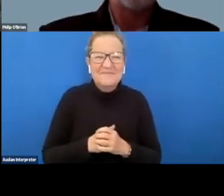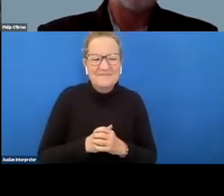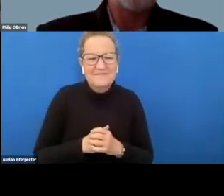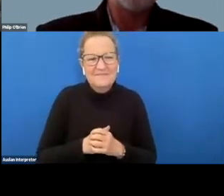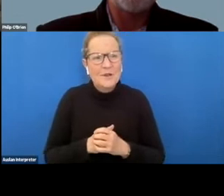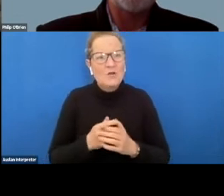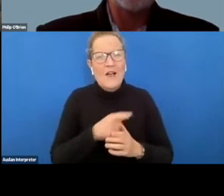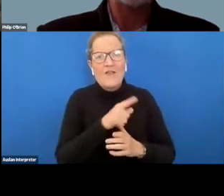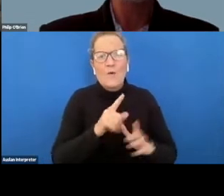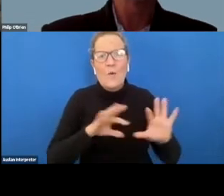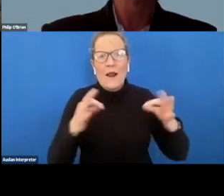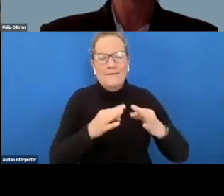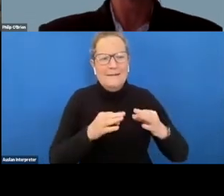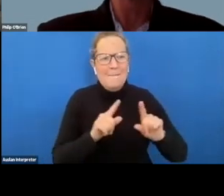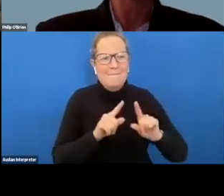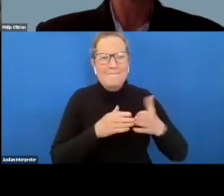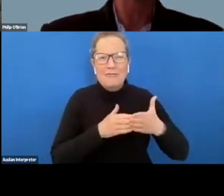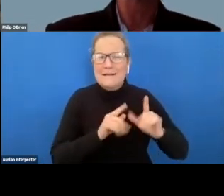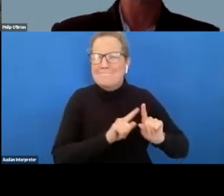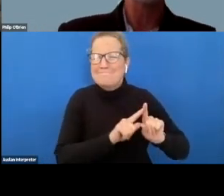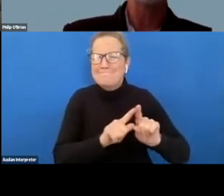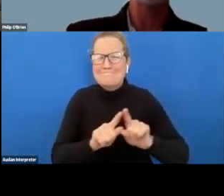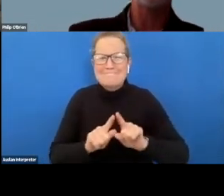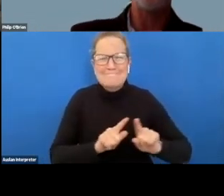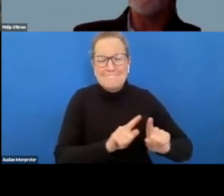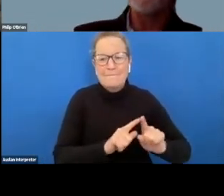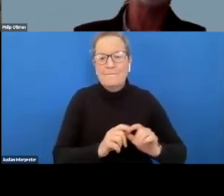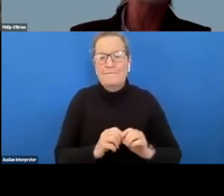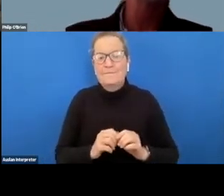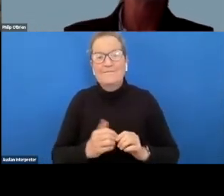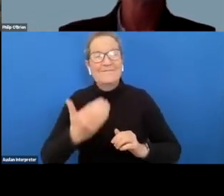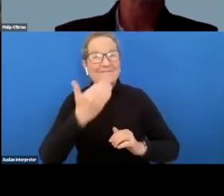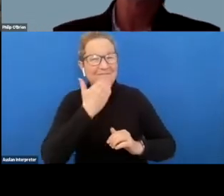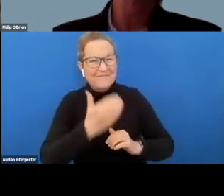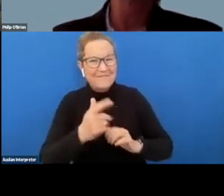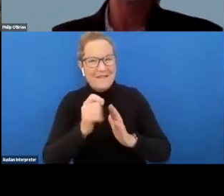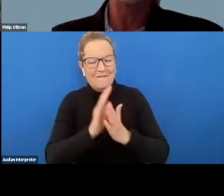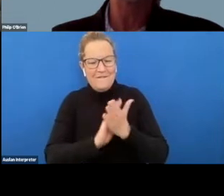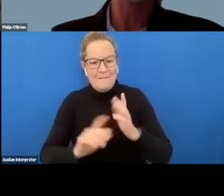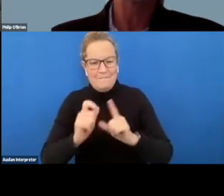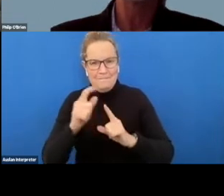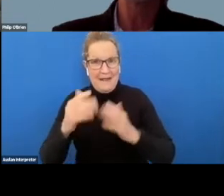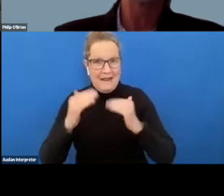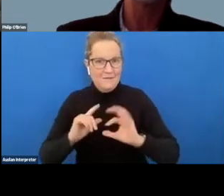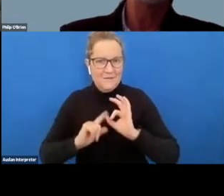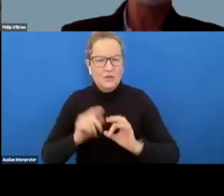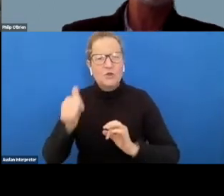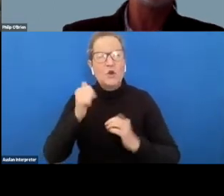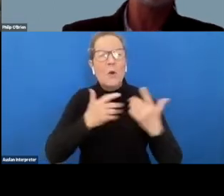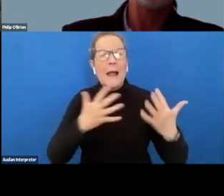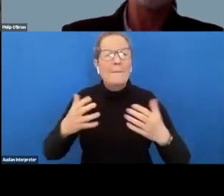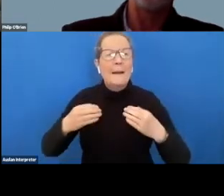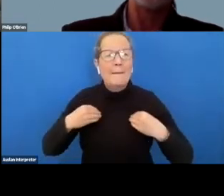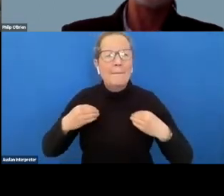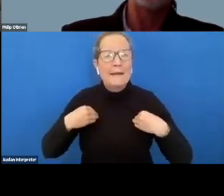that we found there thanks sarah so we move to the next question and this is from ariana evans do you know how many companies in the city of